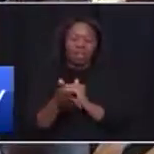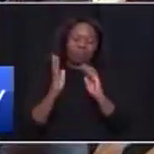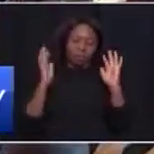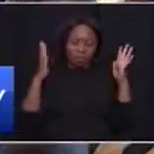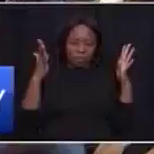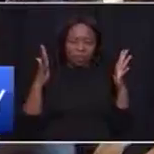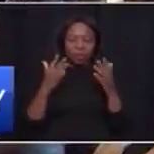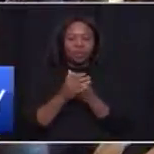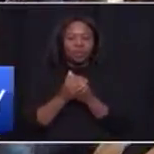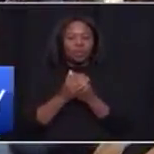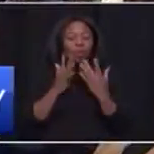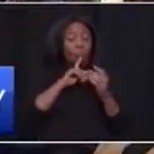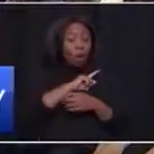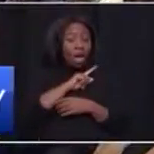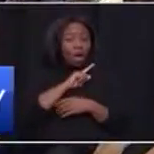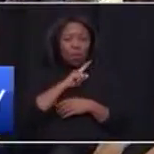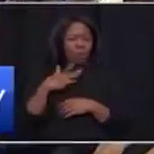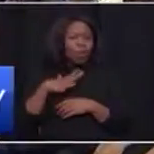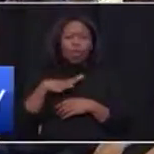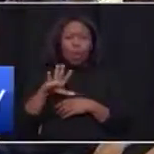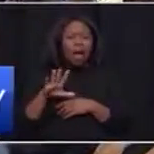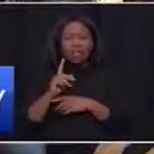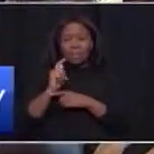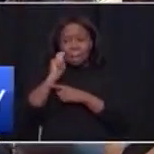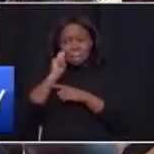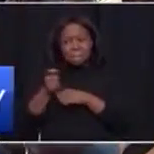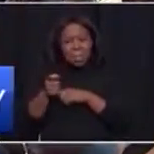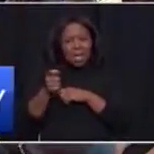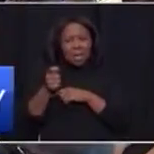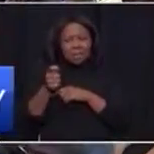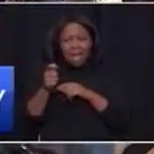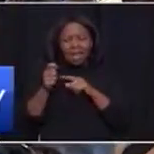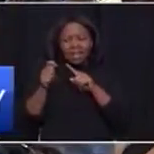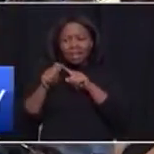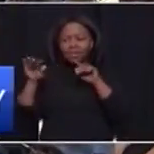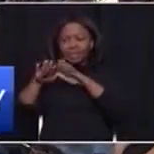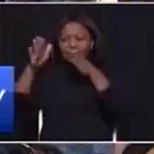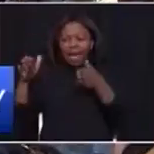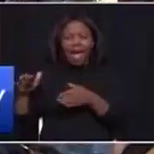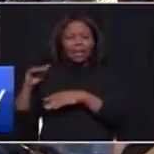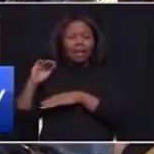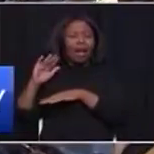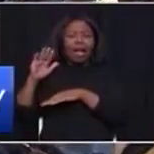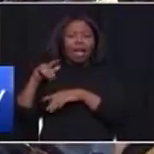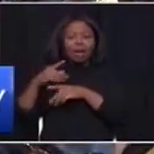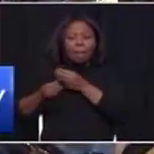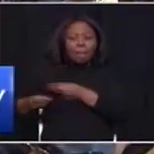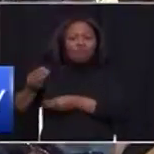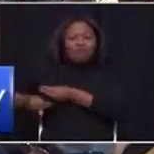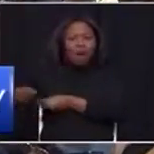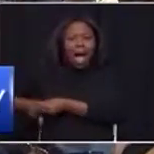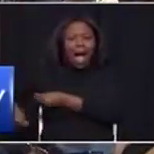And we don't want their payment to be sitting on someone's desk where bribes are being